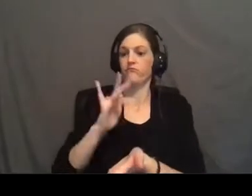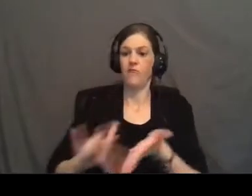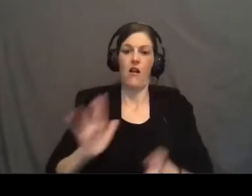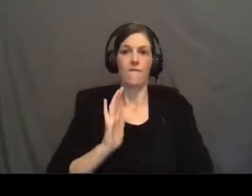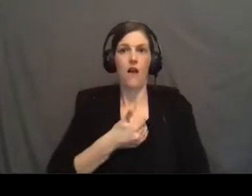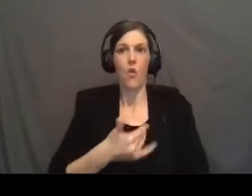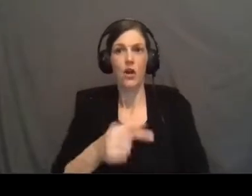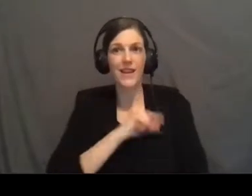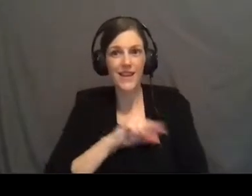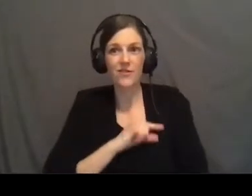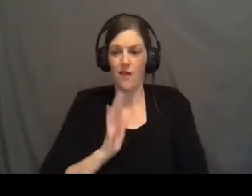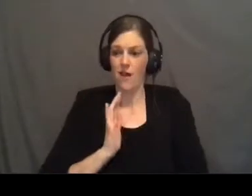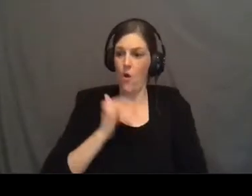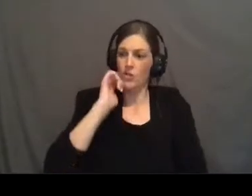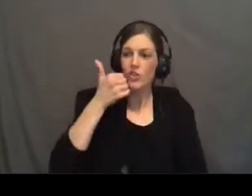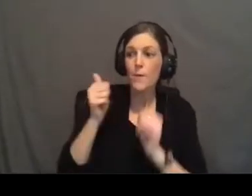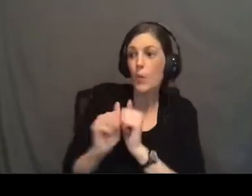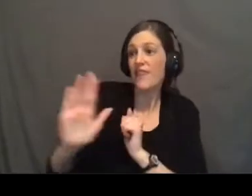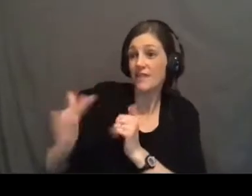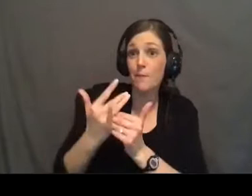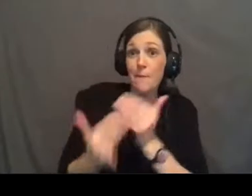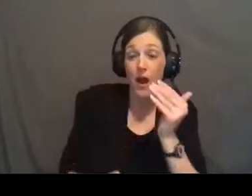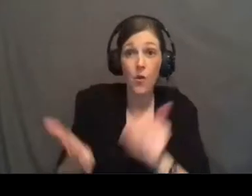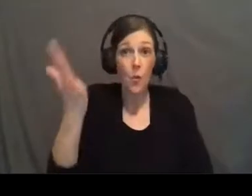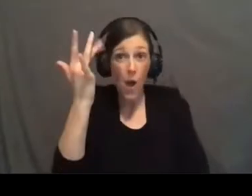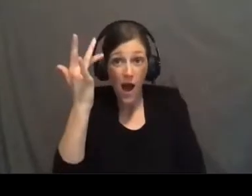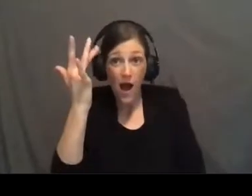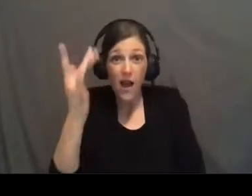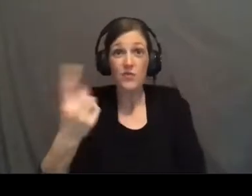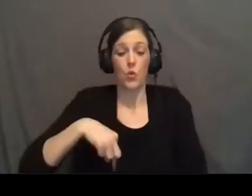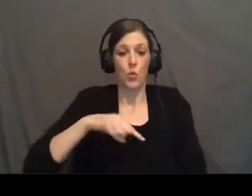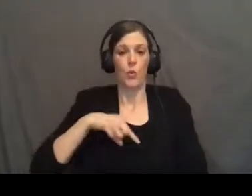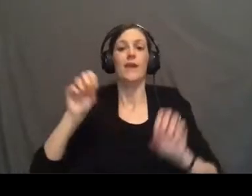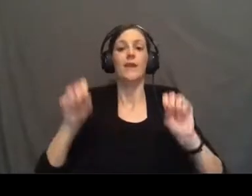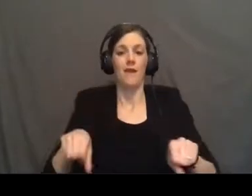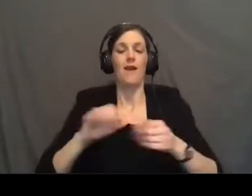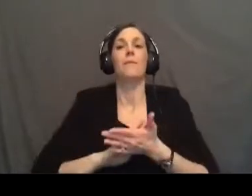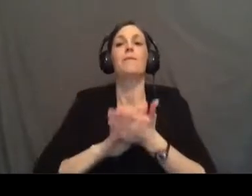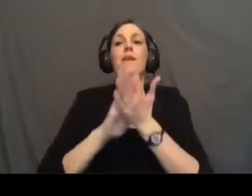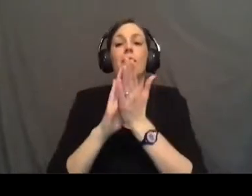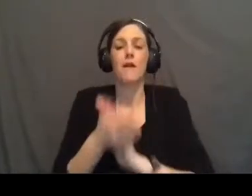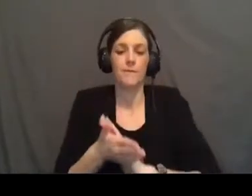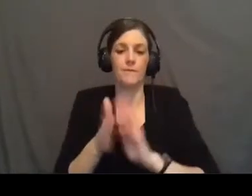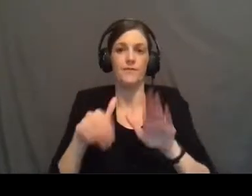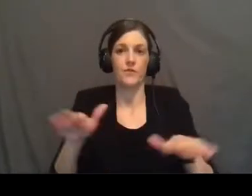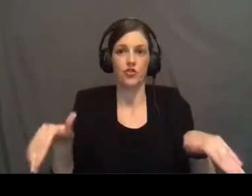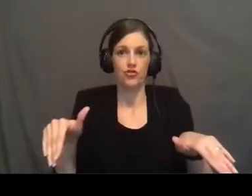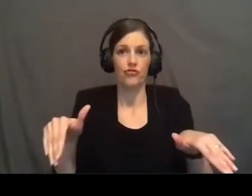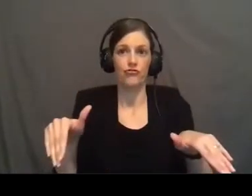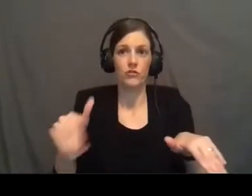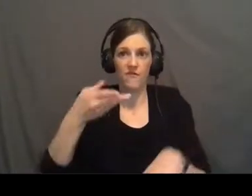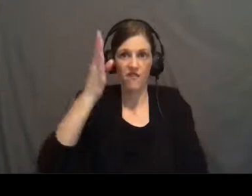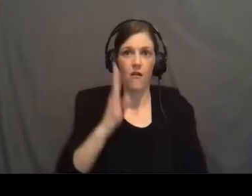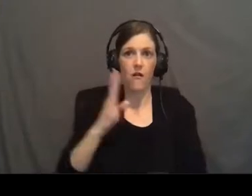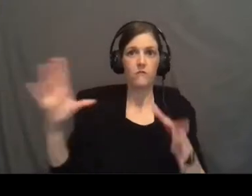guilt and our shame with his blood so that we can become children of God